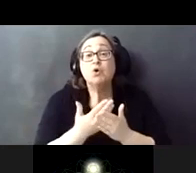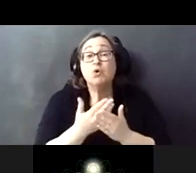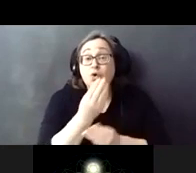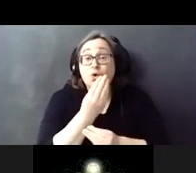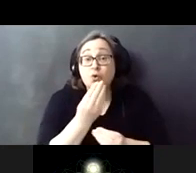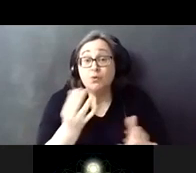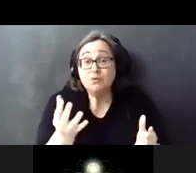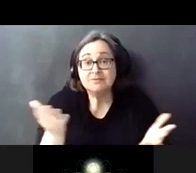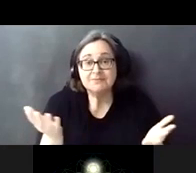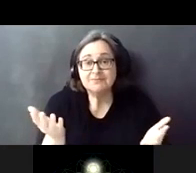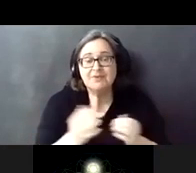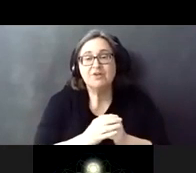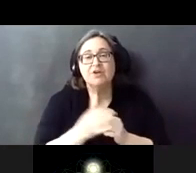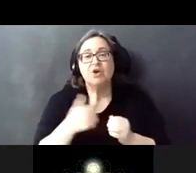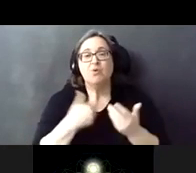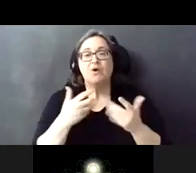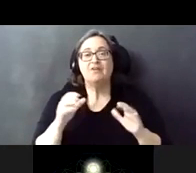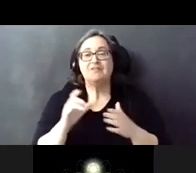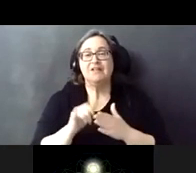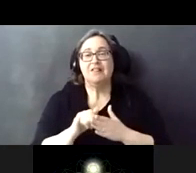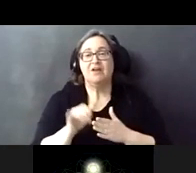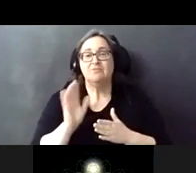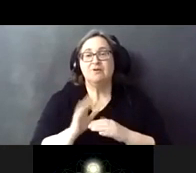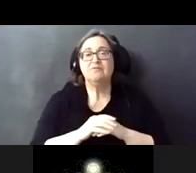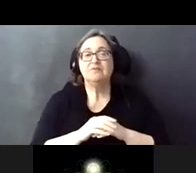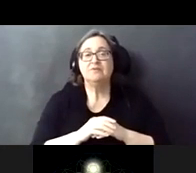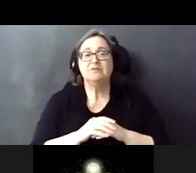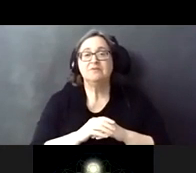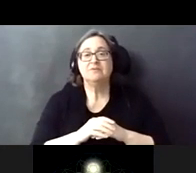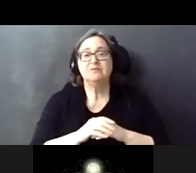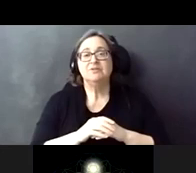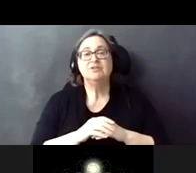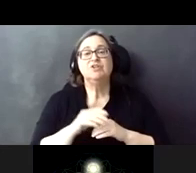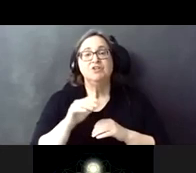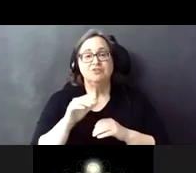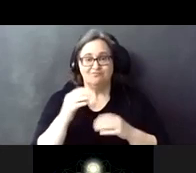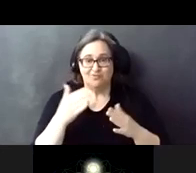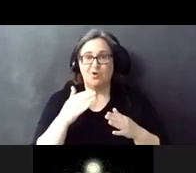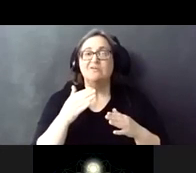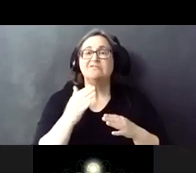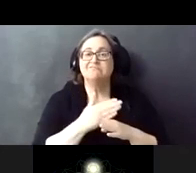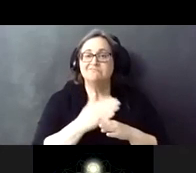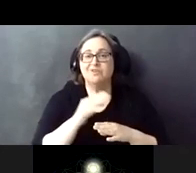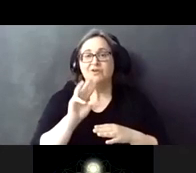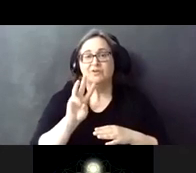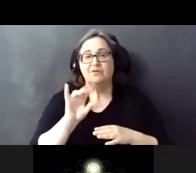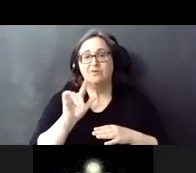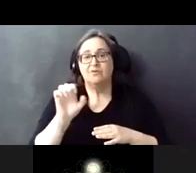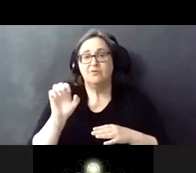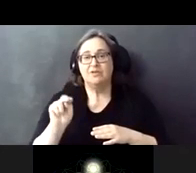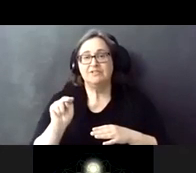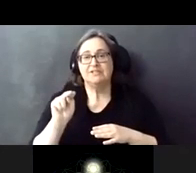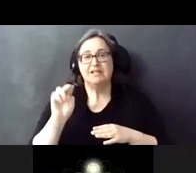is that we've done this before at the Wilson L station. We had a brand new station, a